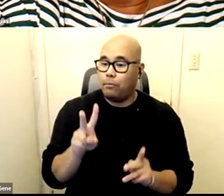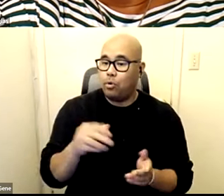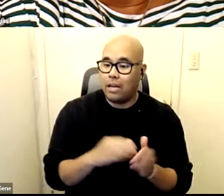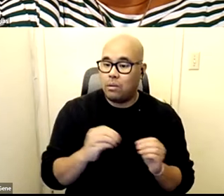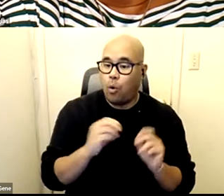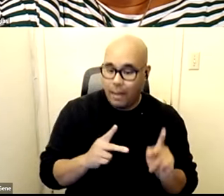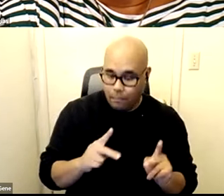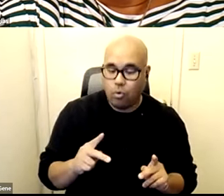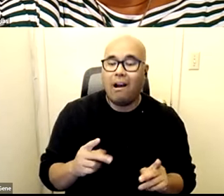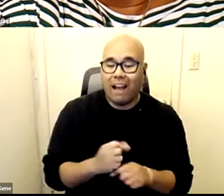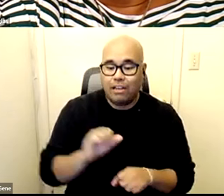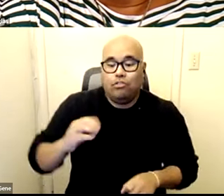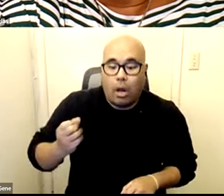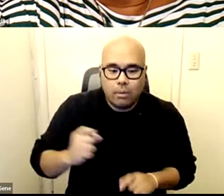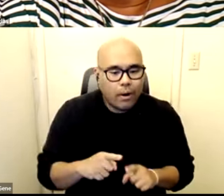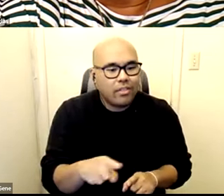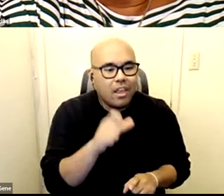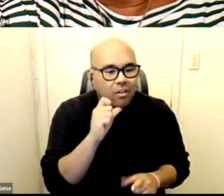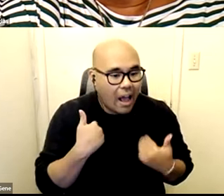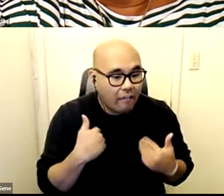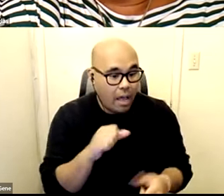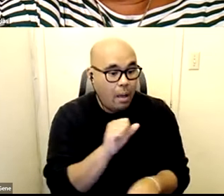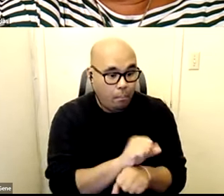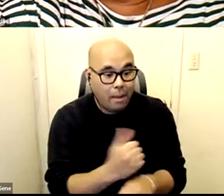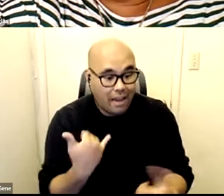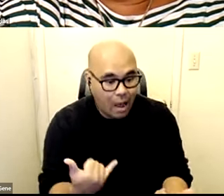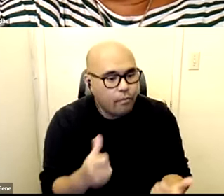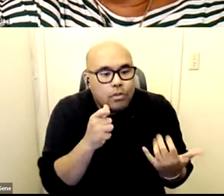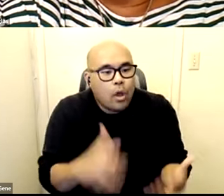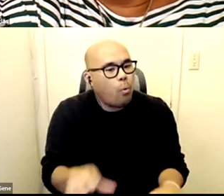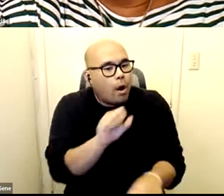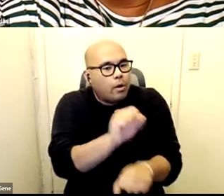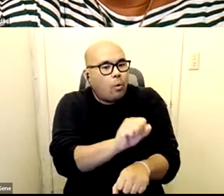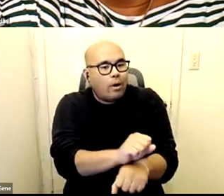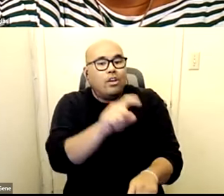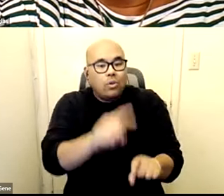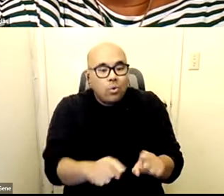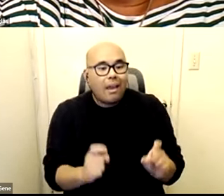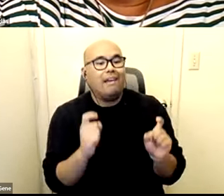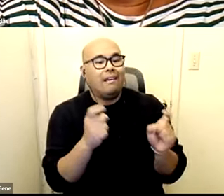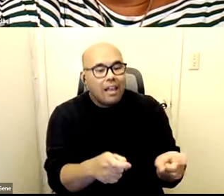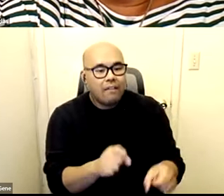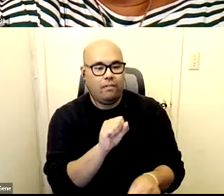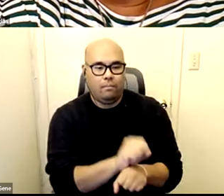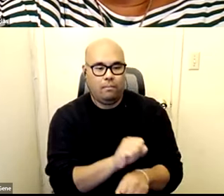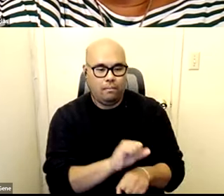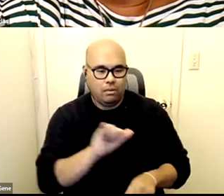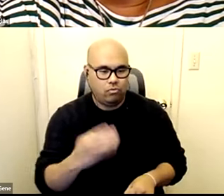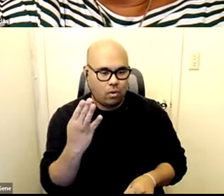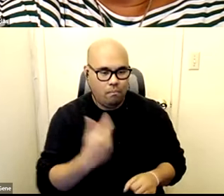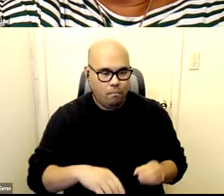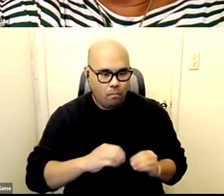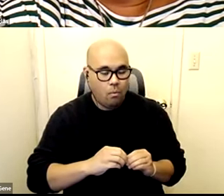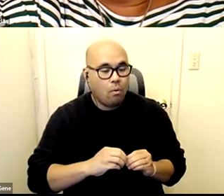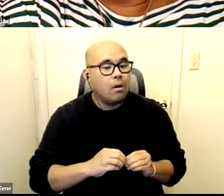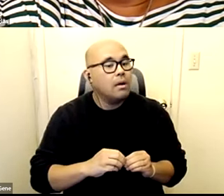only two people still have employment they don't want to work you can't even give them employment you understand when it's not about